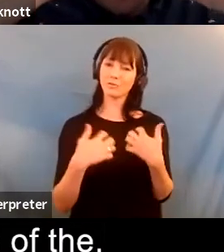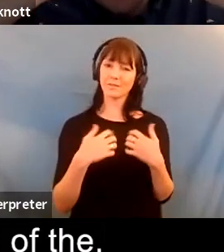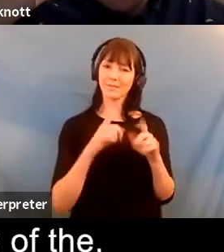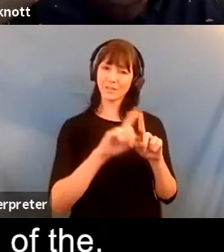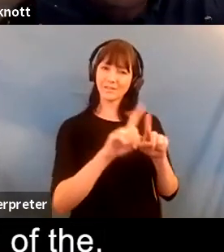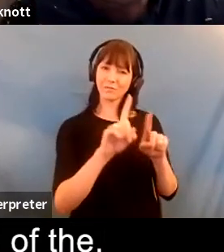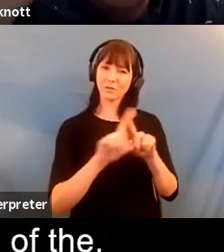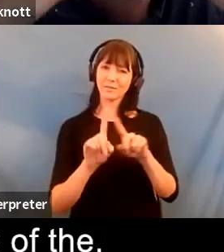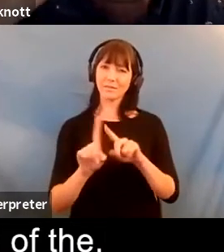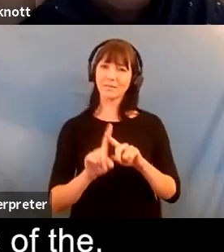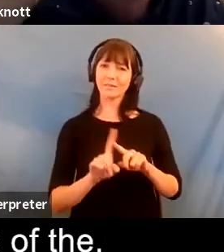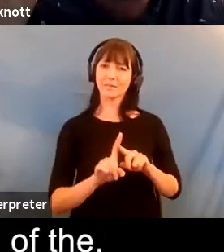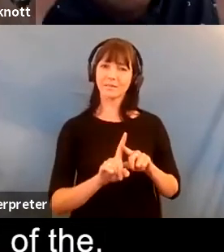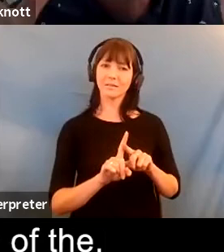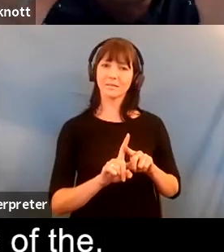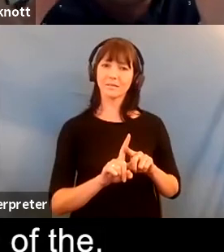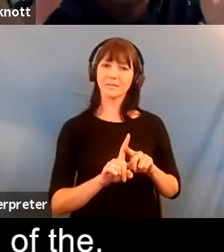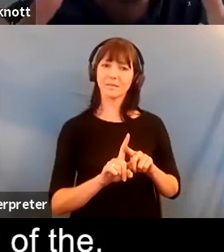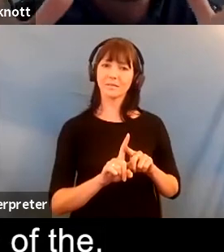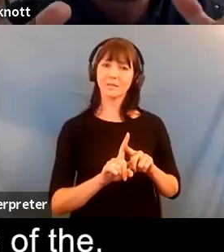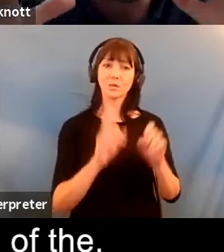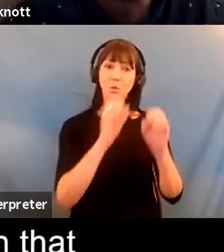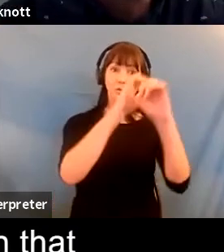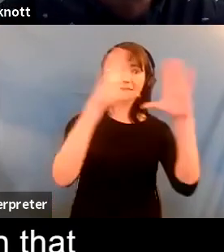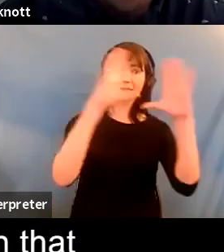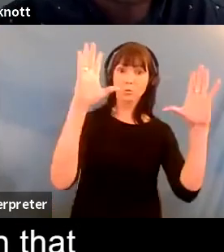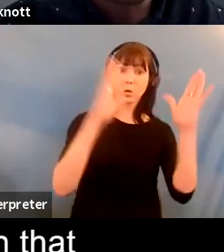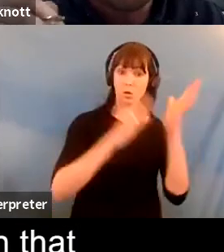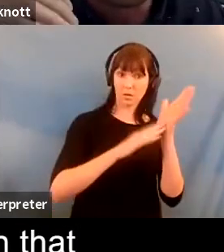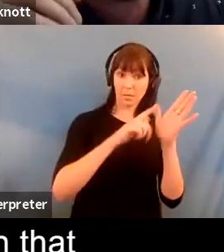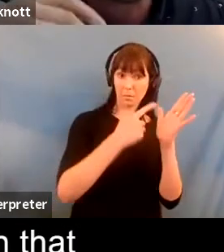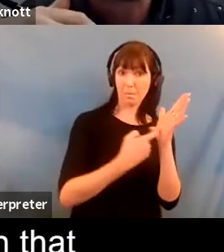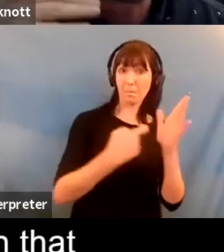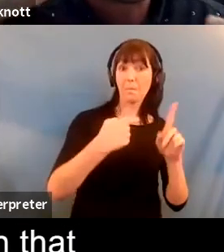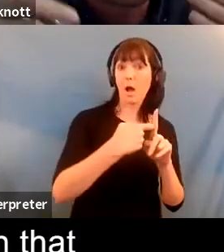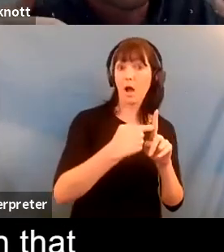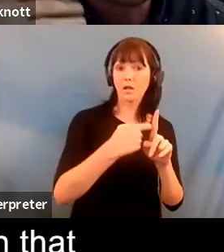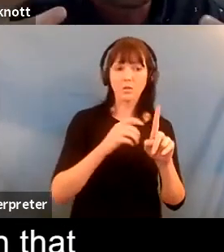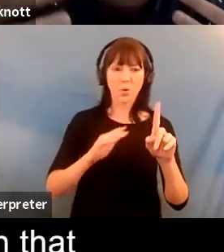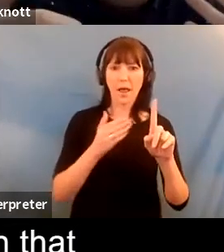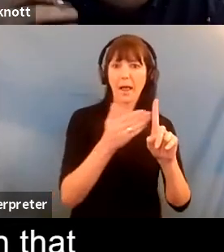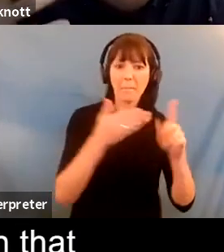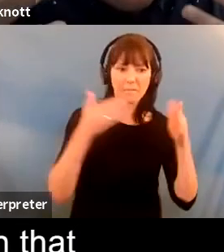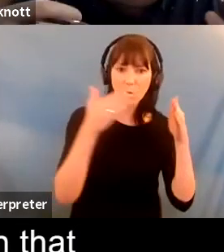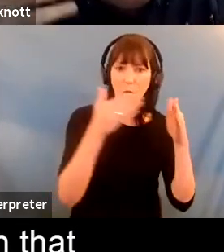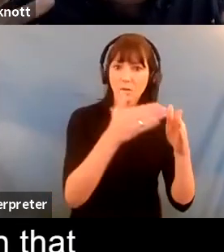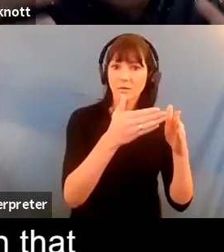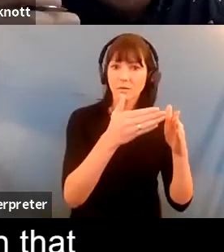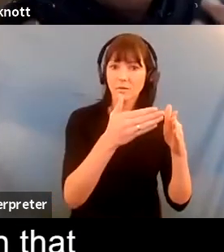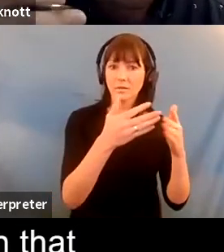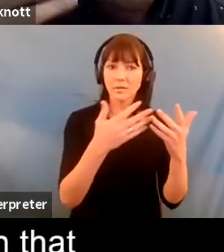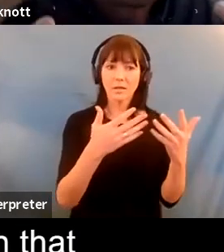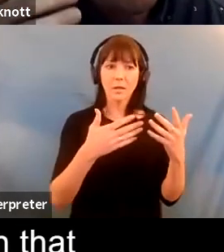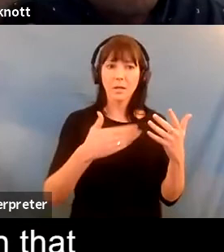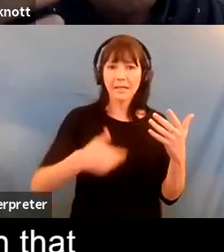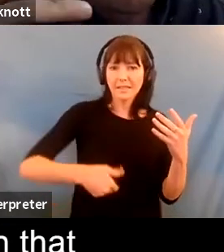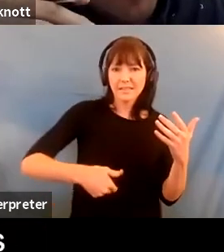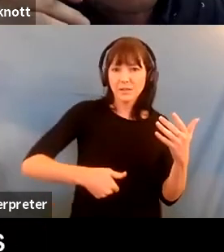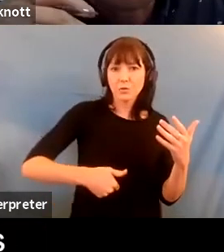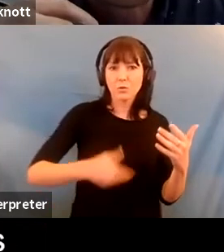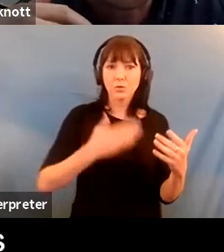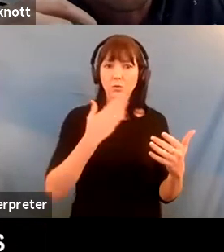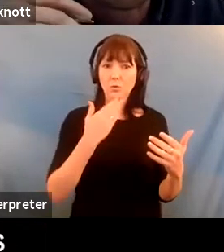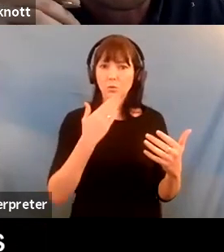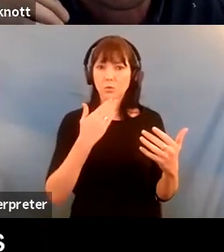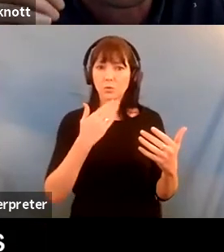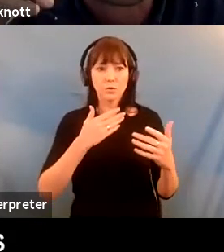of the the con sort of conceptual approach and sort of aim oriented with that more instinctual the flow of